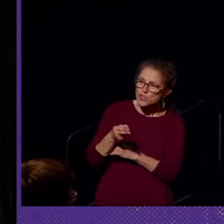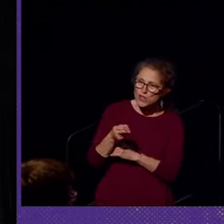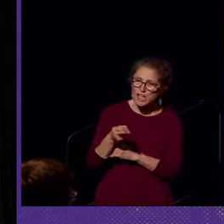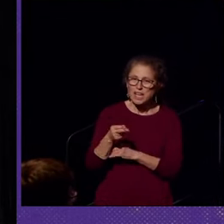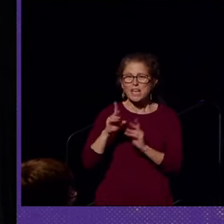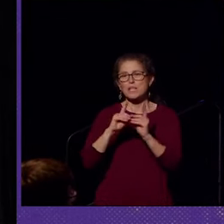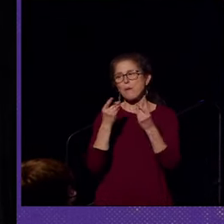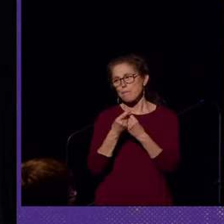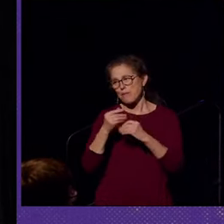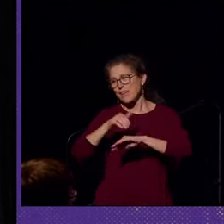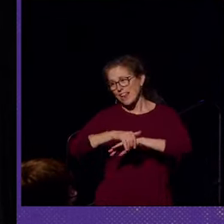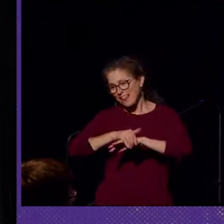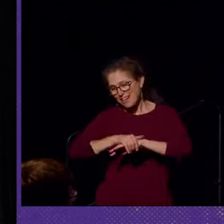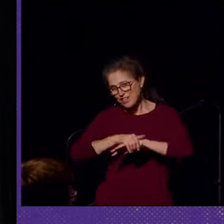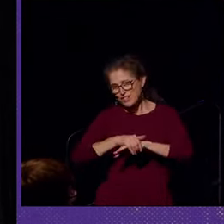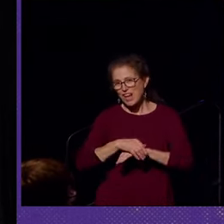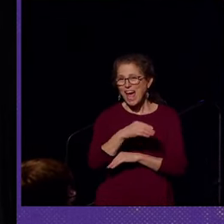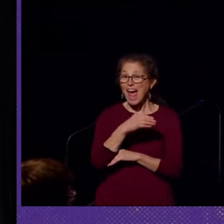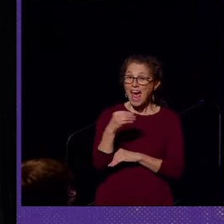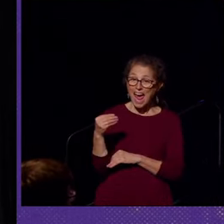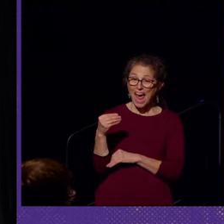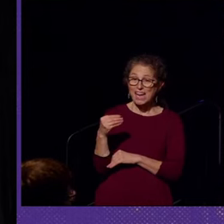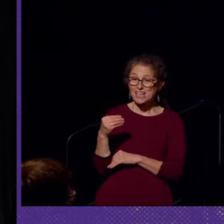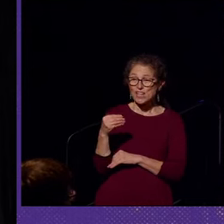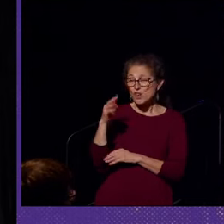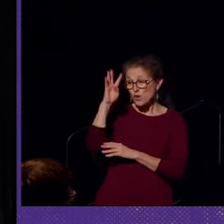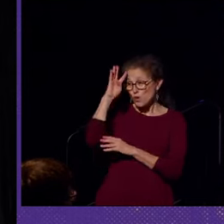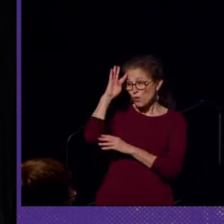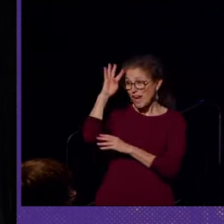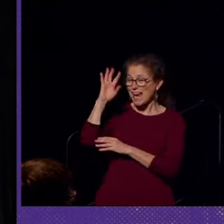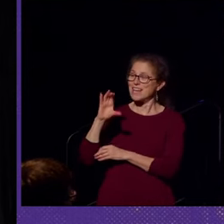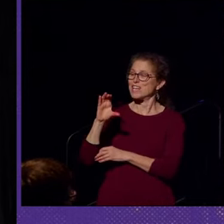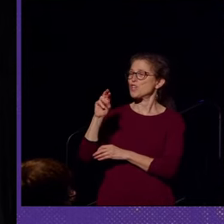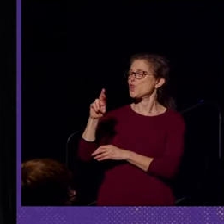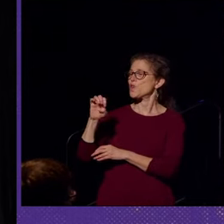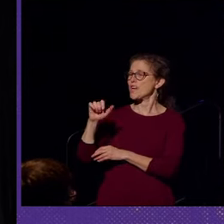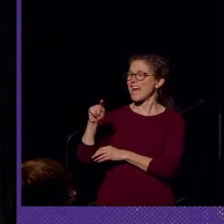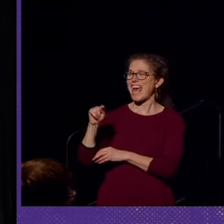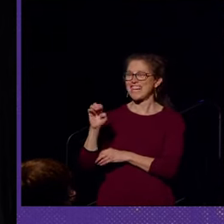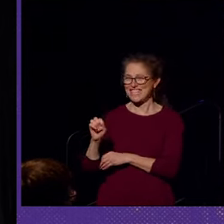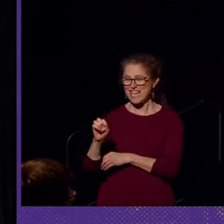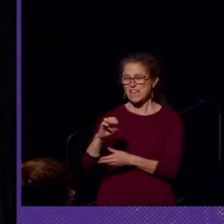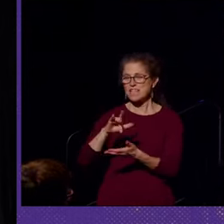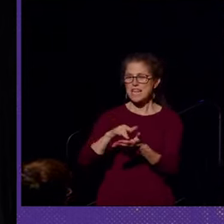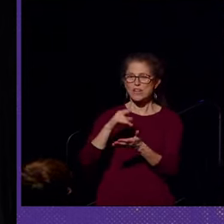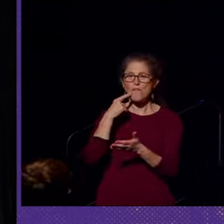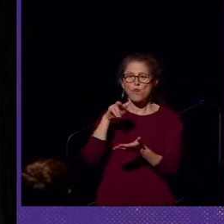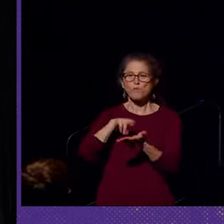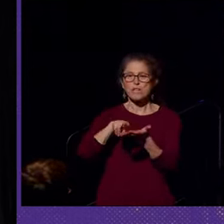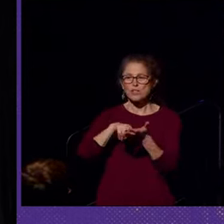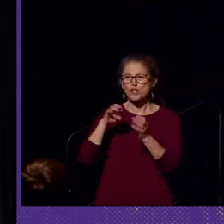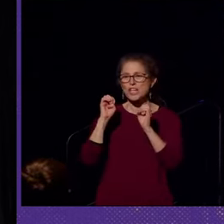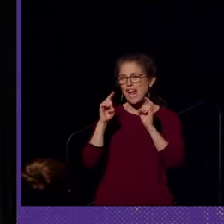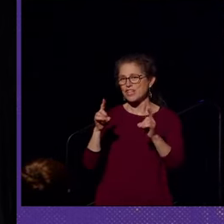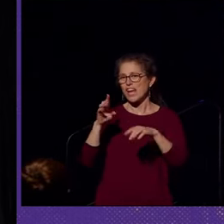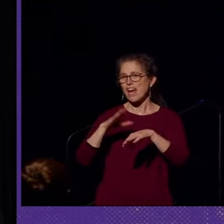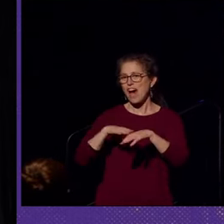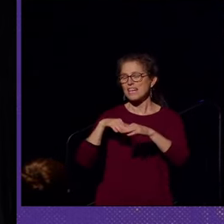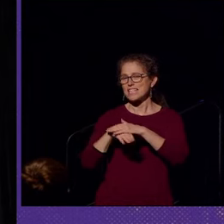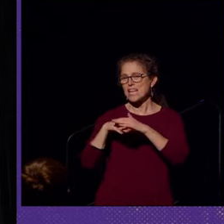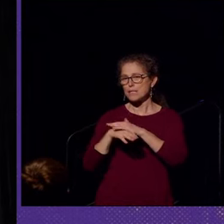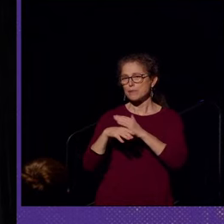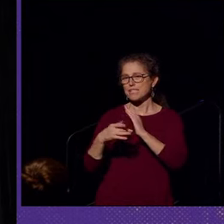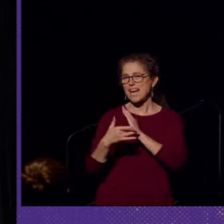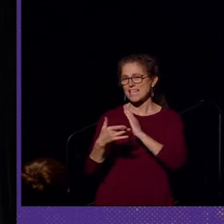the Department of English, and CREATE, which stands for the Center for Research and Education on Accessible